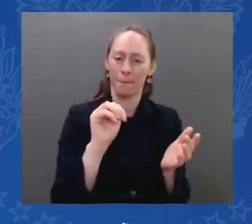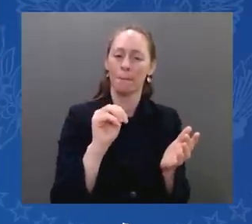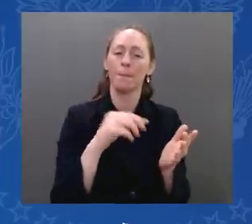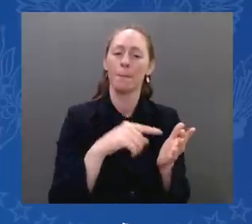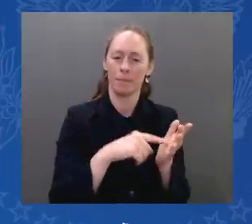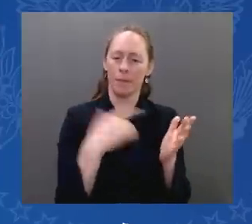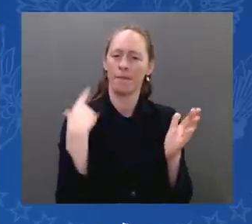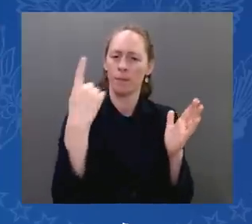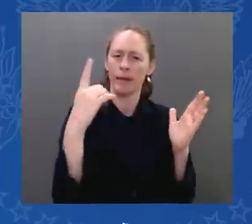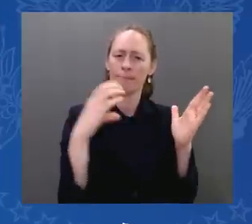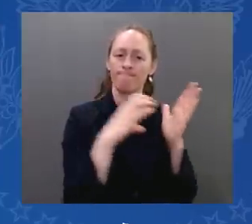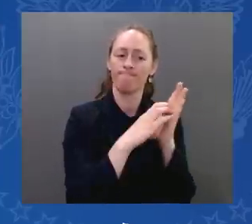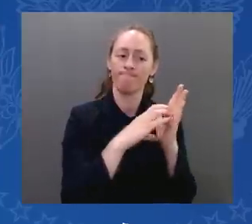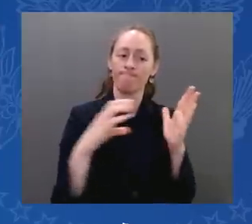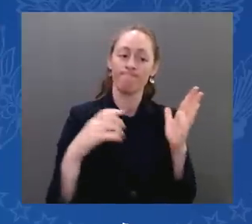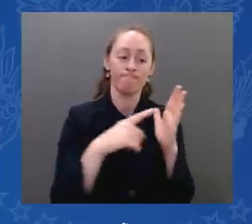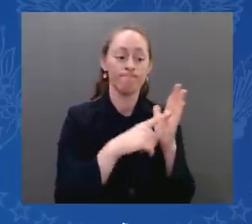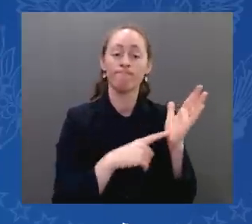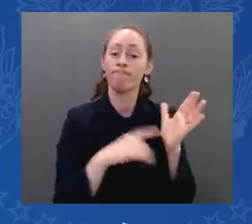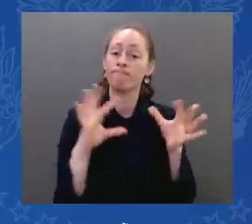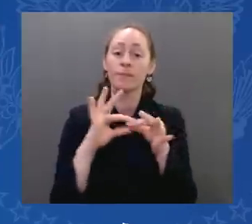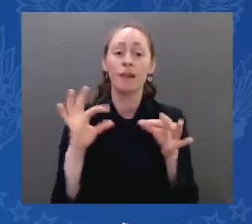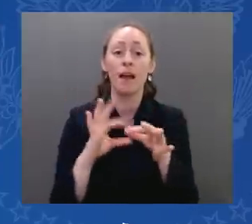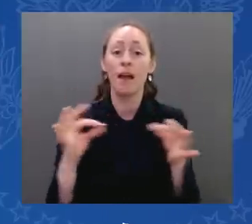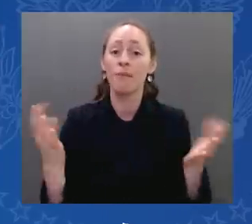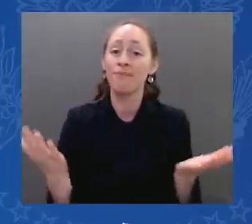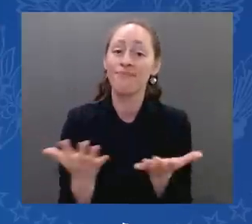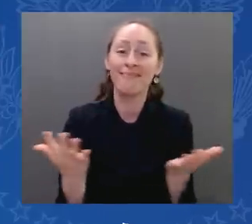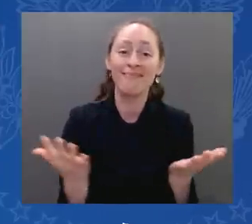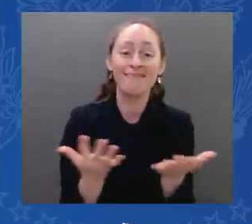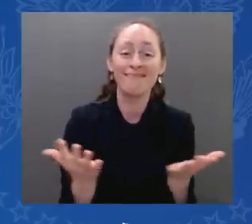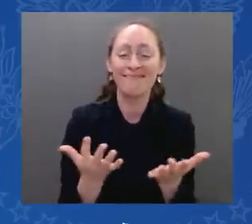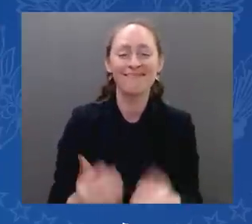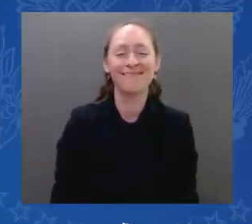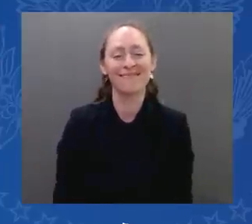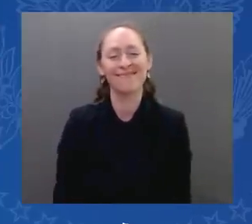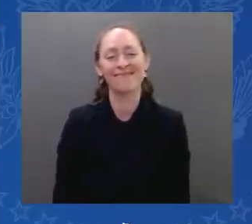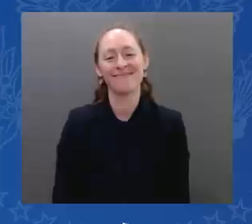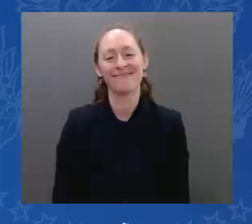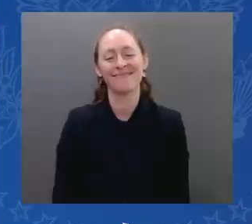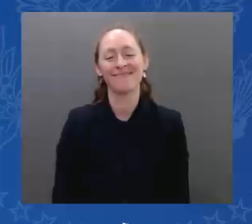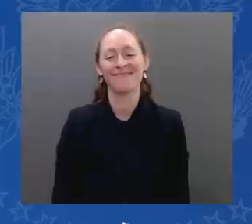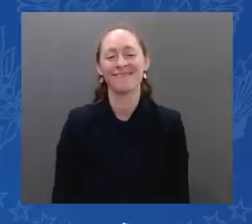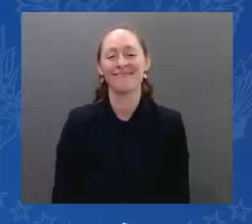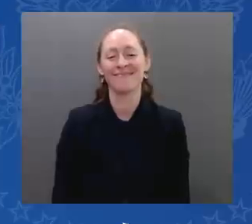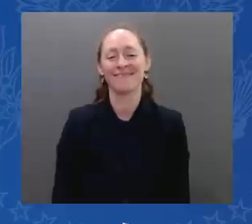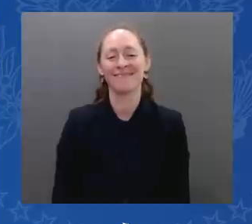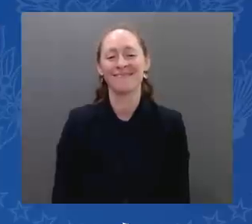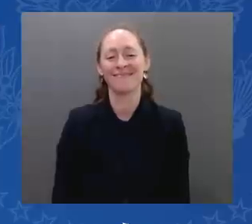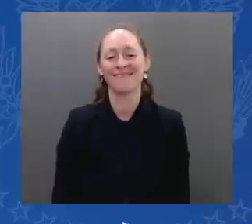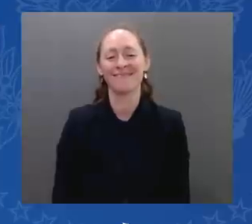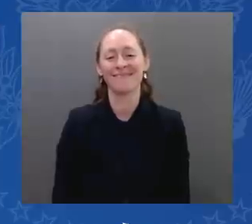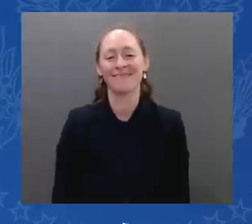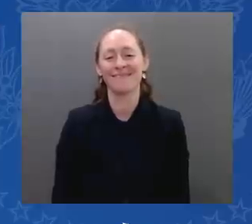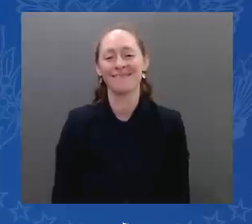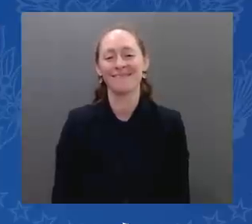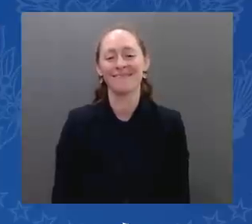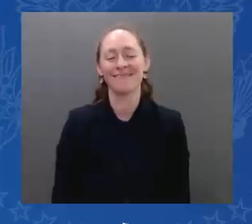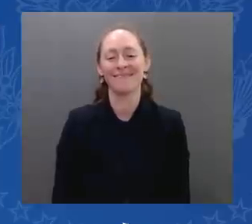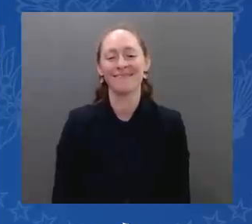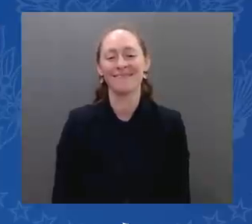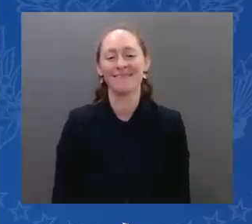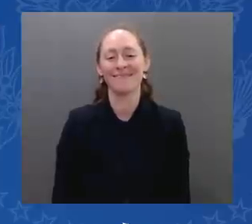The Lord will give strength to his people. The Lord will bless his people with peace. If we are